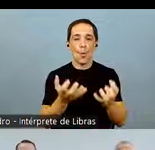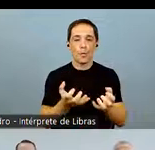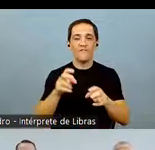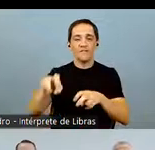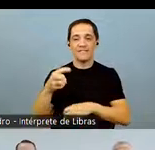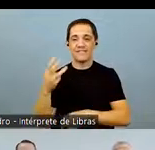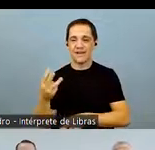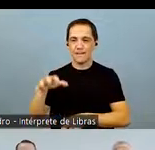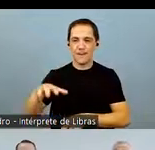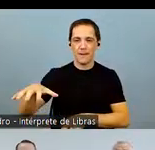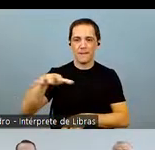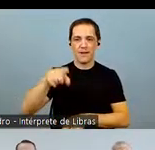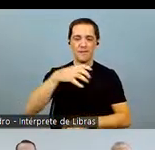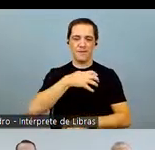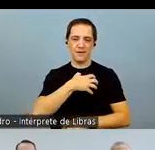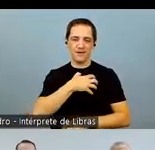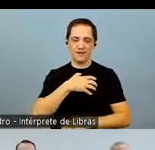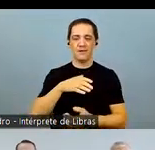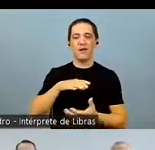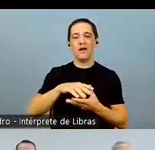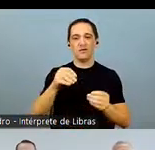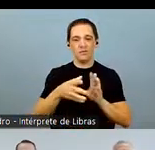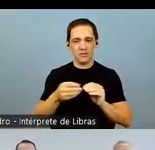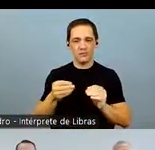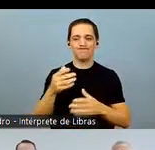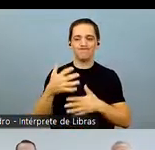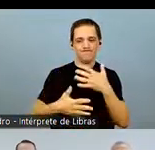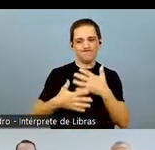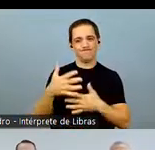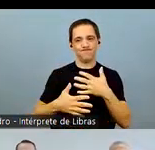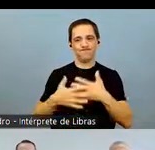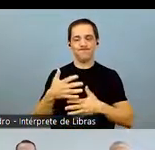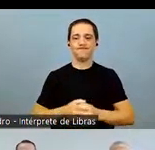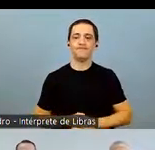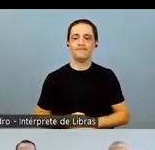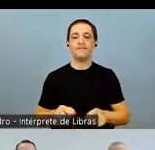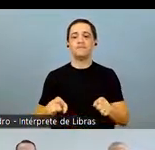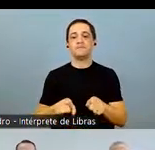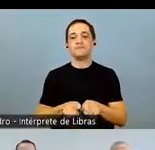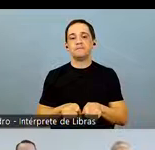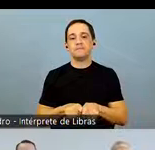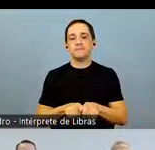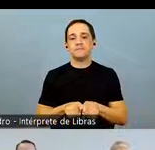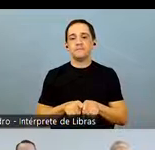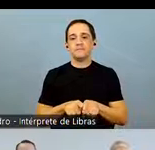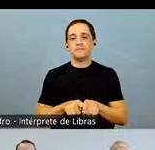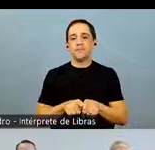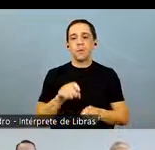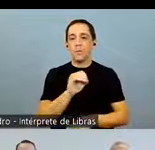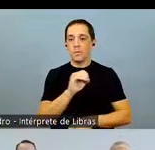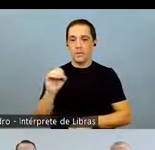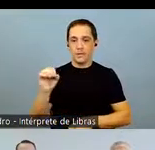deficit rainfall in three farms in March and April in Bahia.